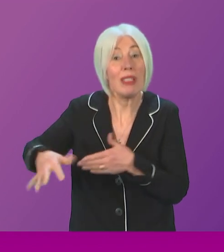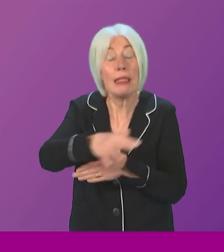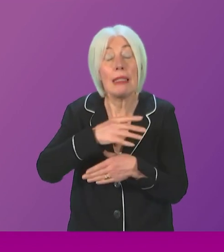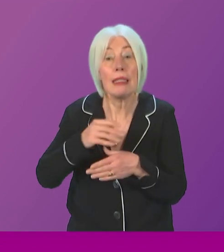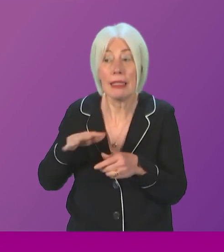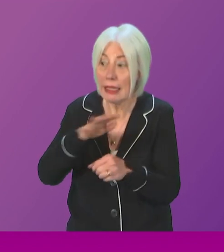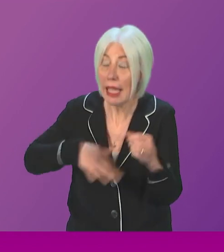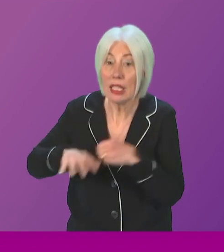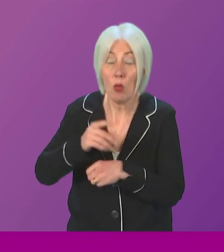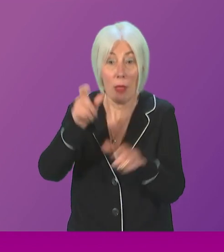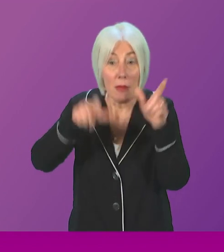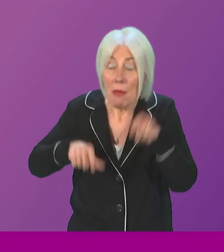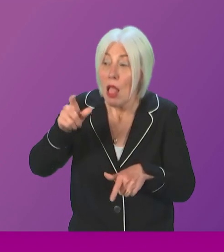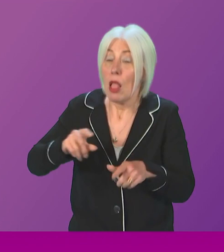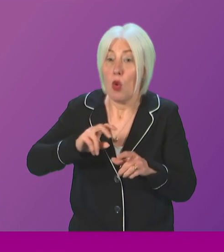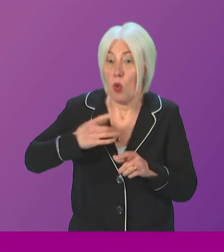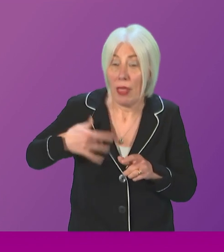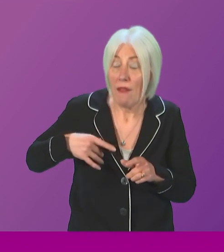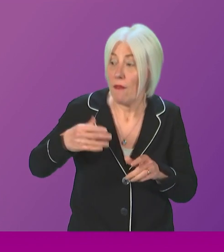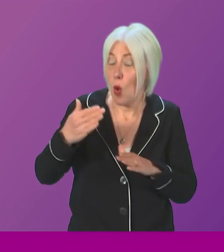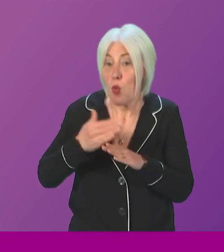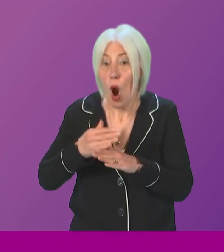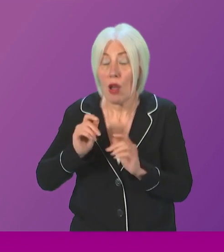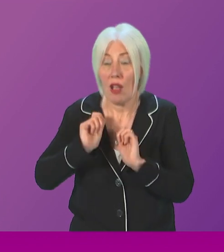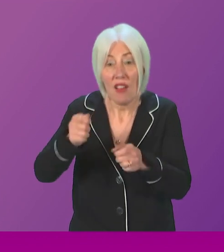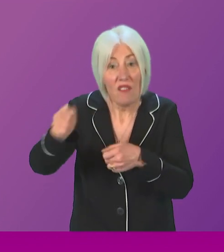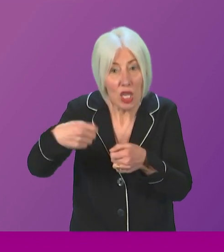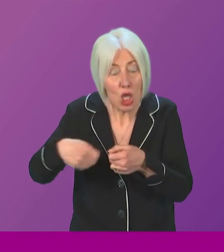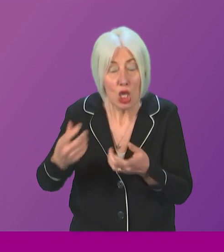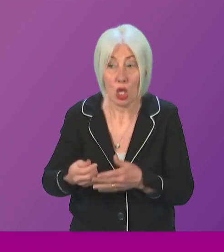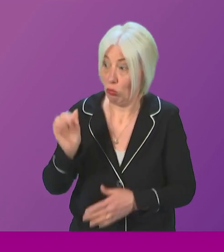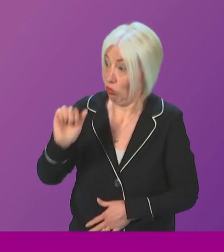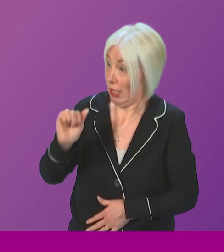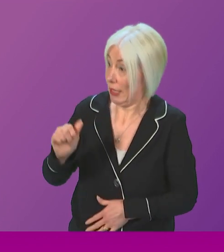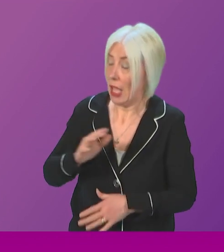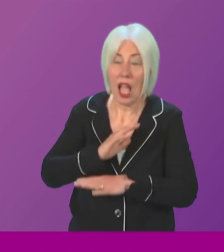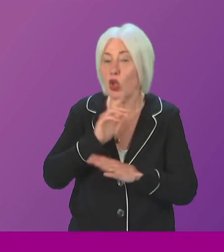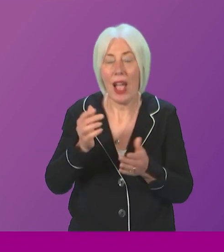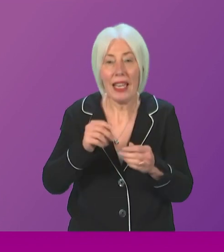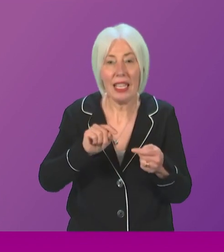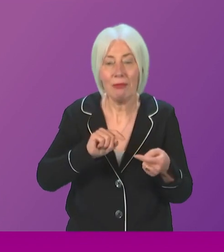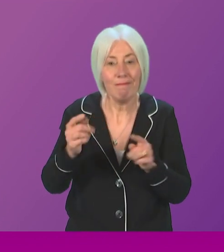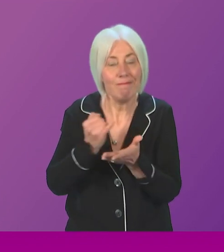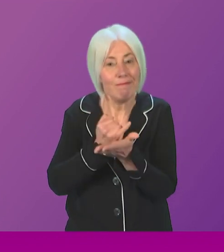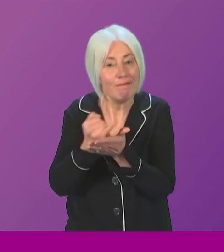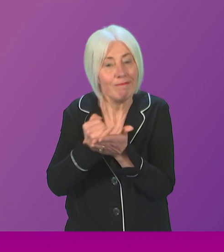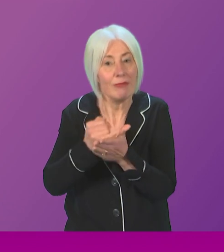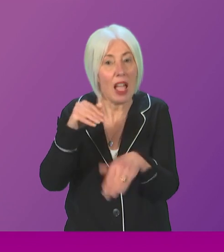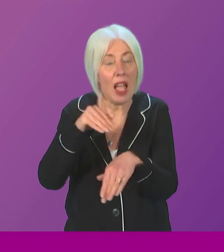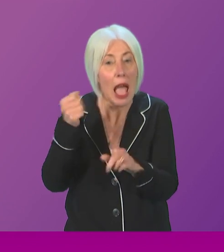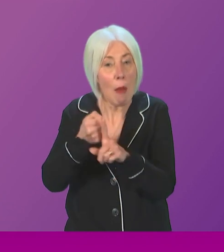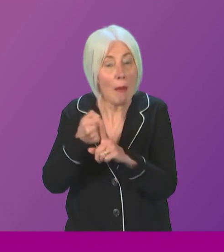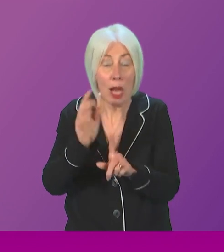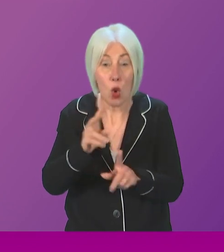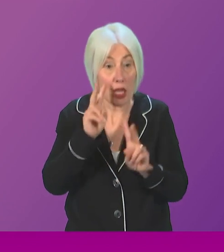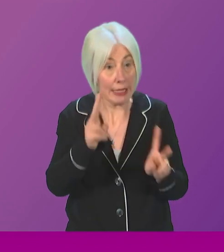concerned fishers and communities. The first minister. I think that's absolutely right. mean, far from having any adverse impact, it's shown us the benefit for both the marine